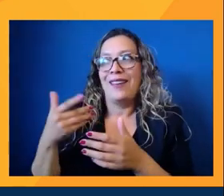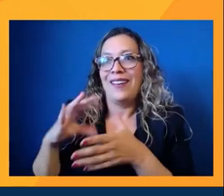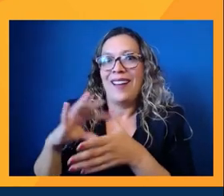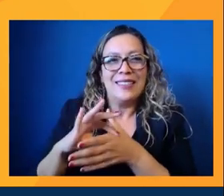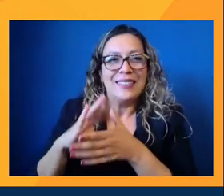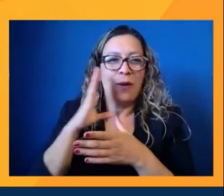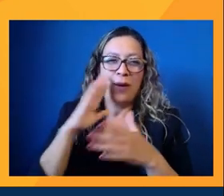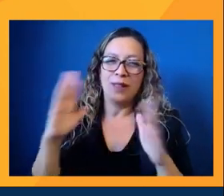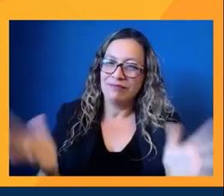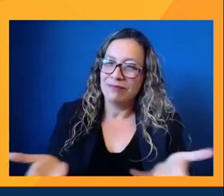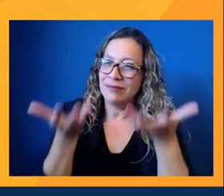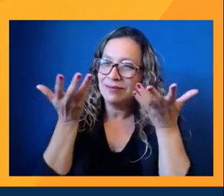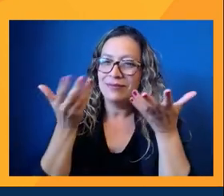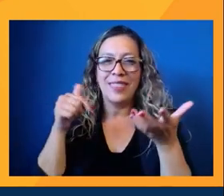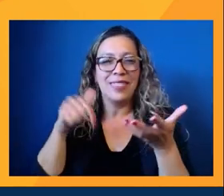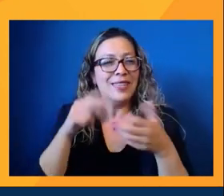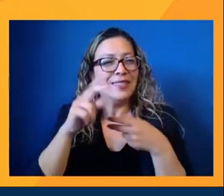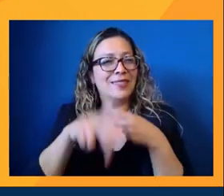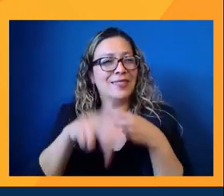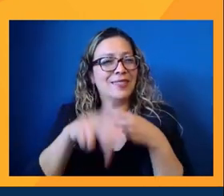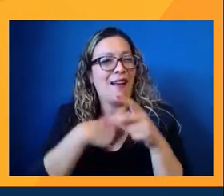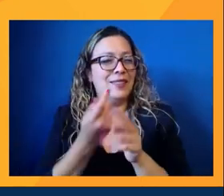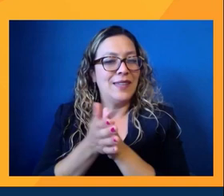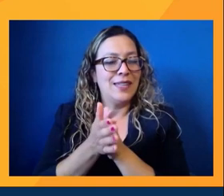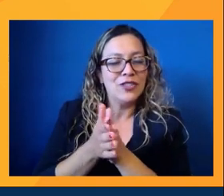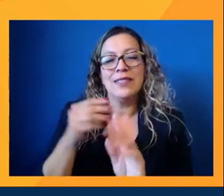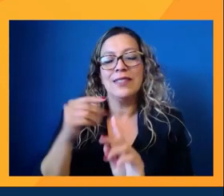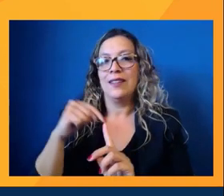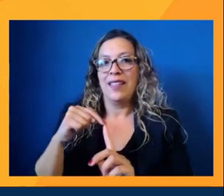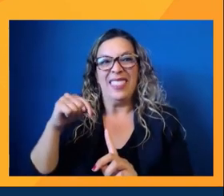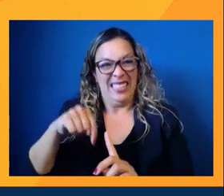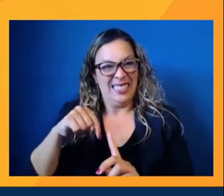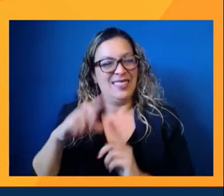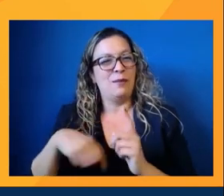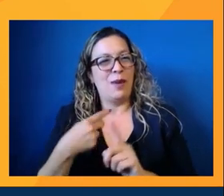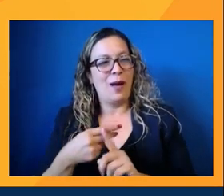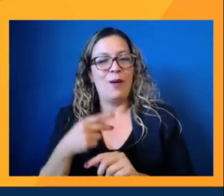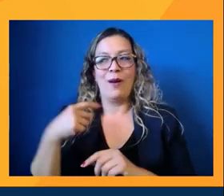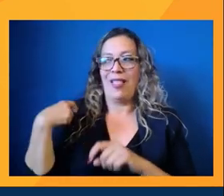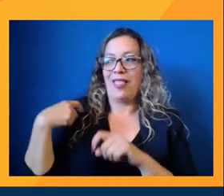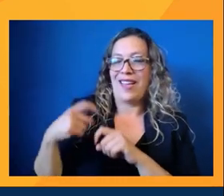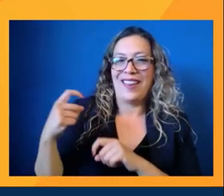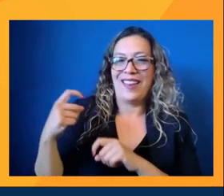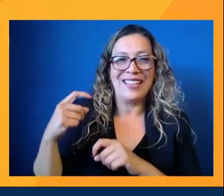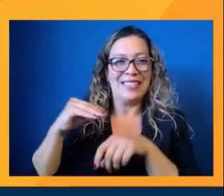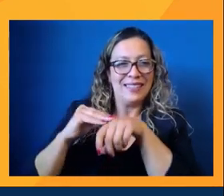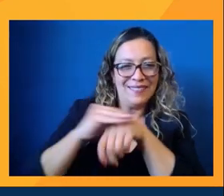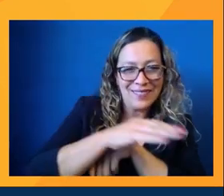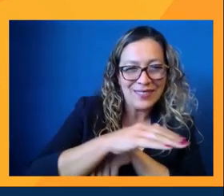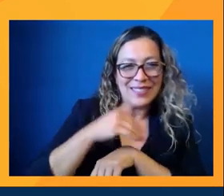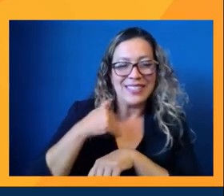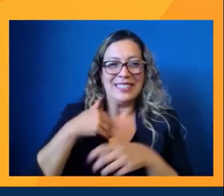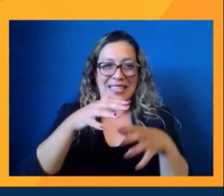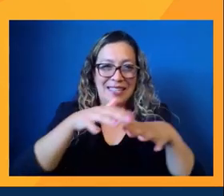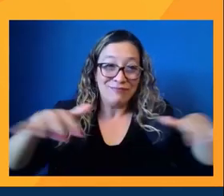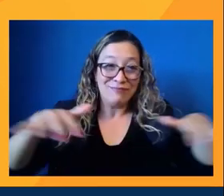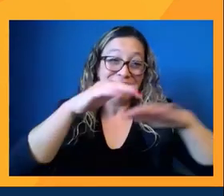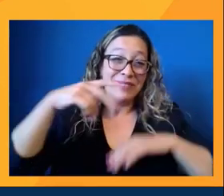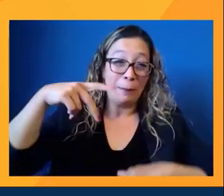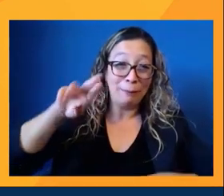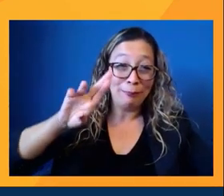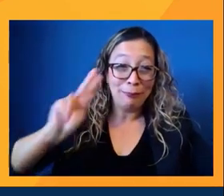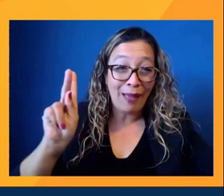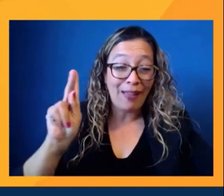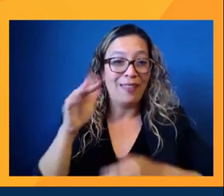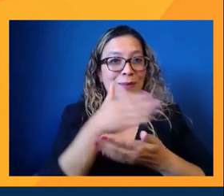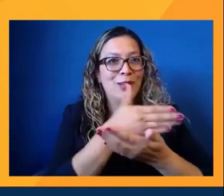these types of initiatives, right? This is about the Latinx influence in the genre of punk music. When you think about punk, you think about